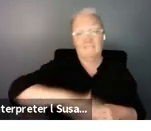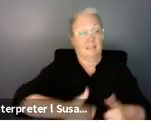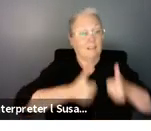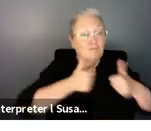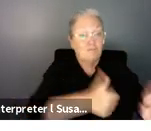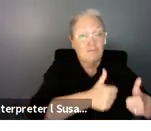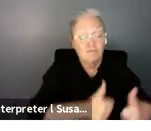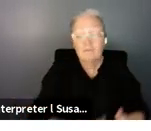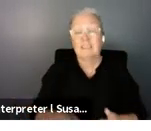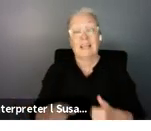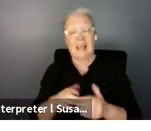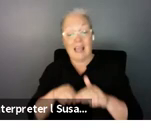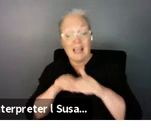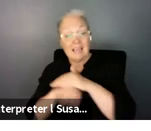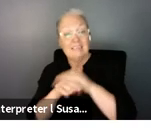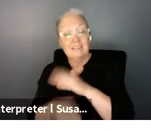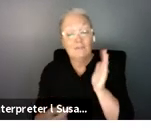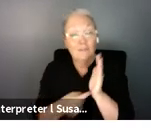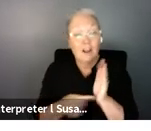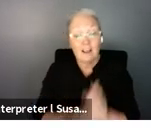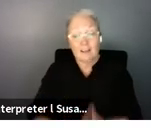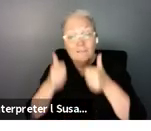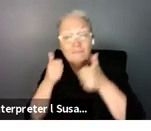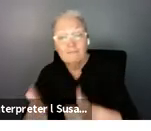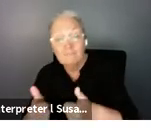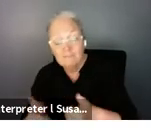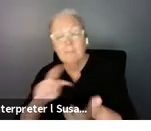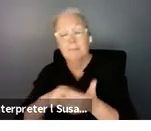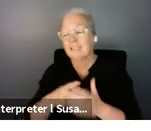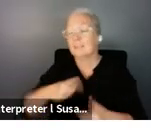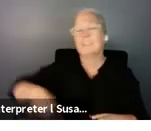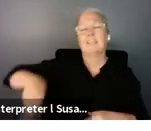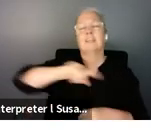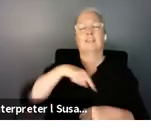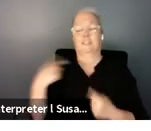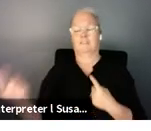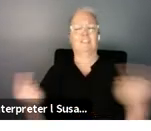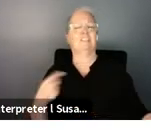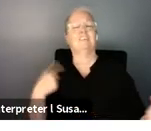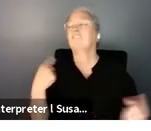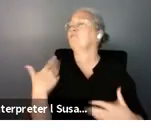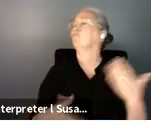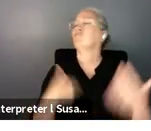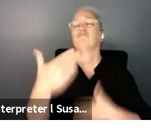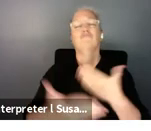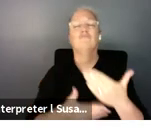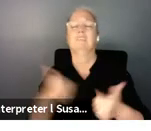then people will be more independent and less reliant on others and that's what we want